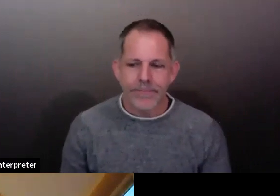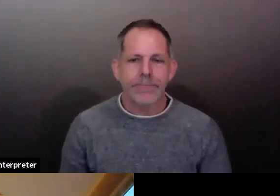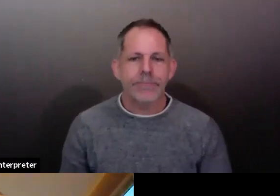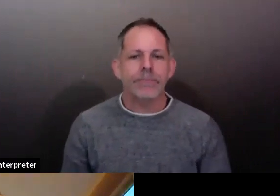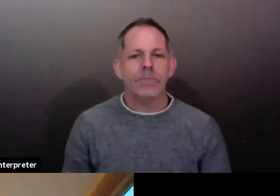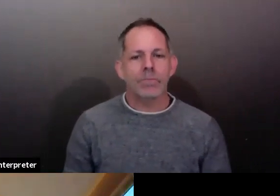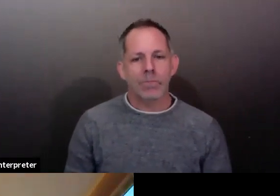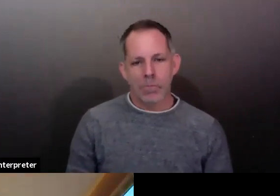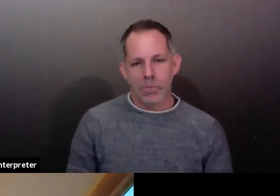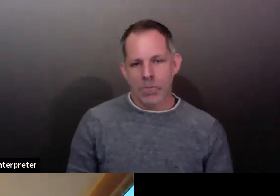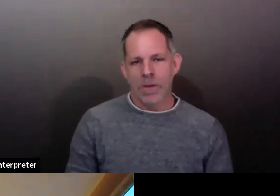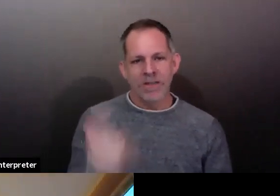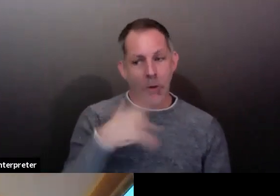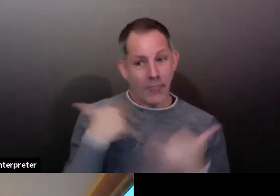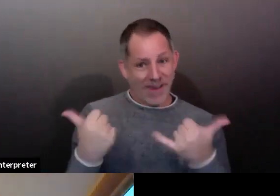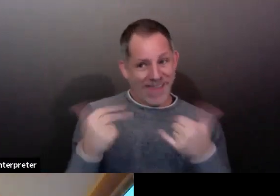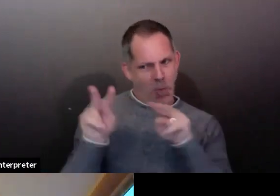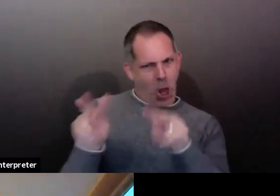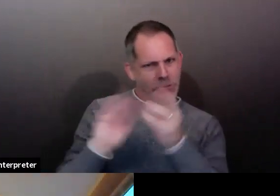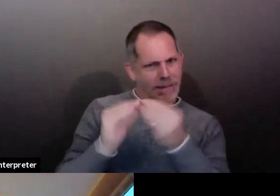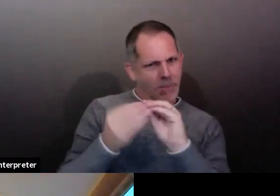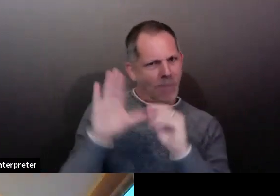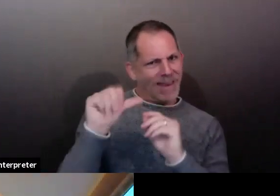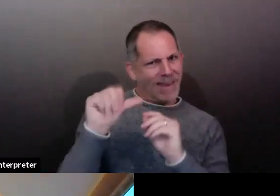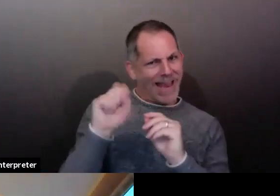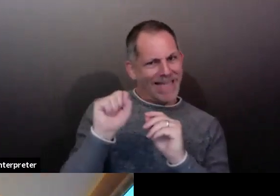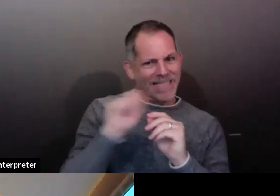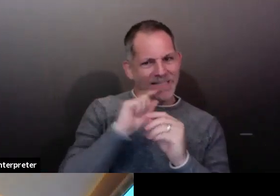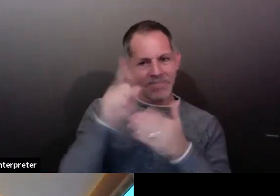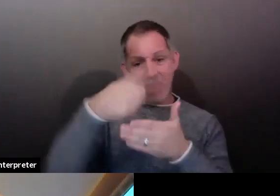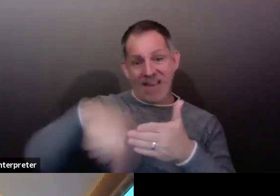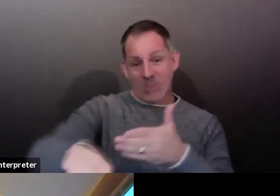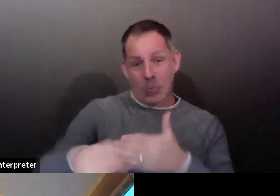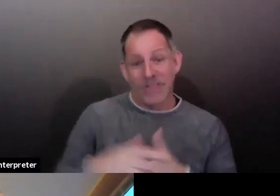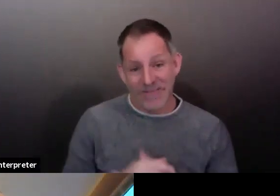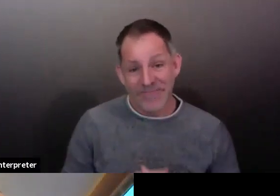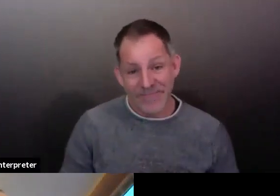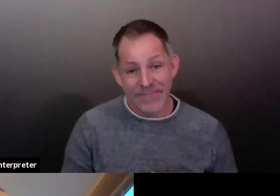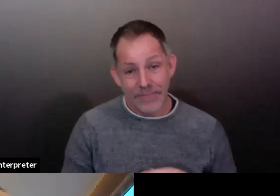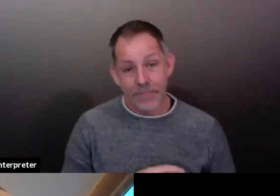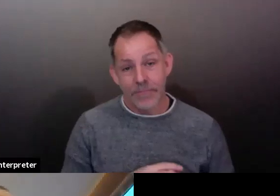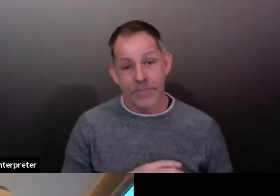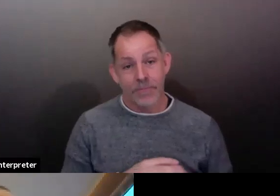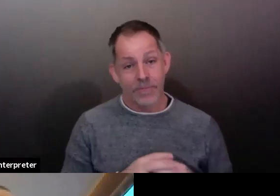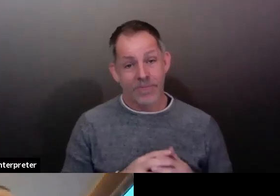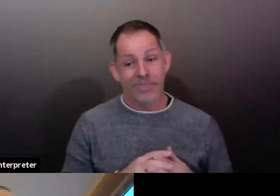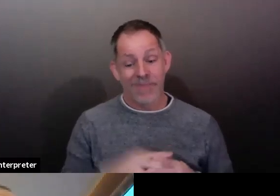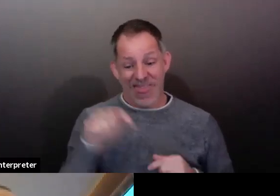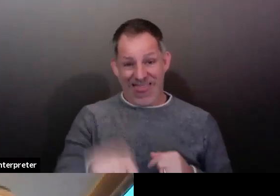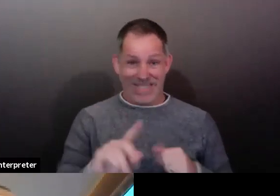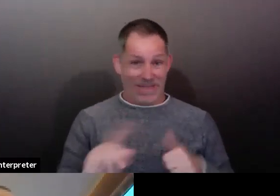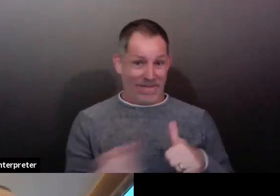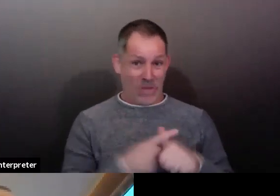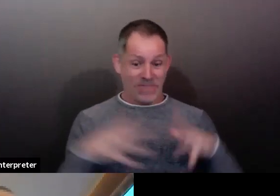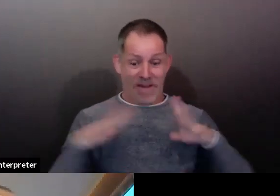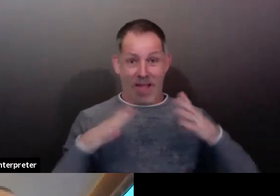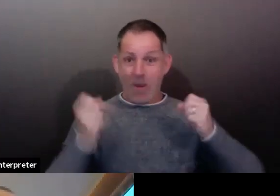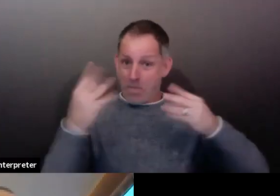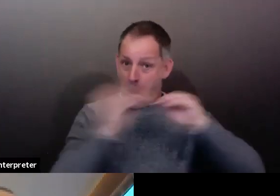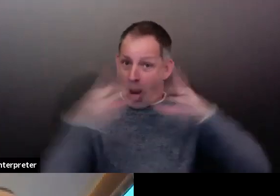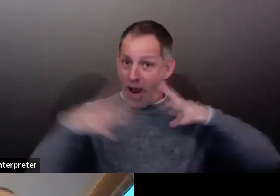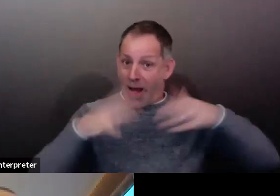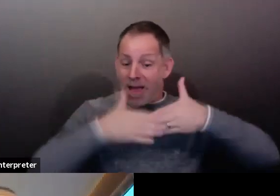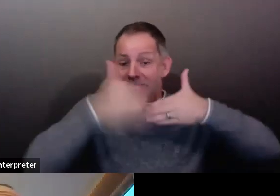And again, that's just the first of many holidays on the calendar coming up. And we all need to